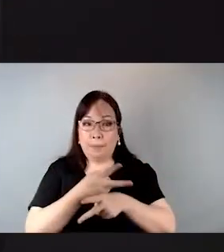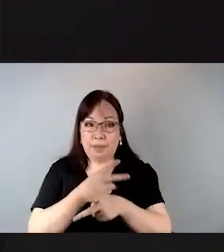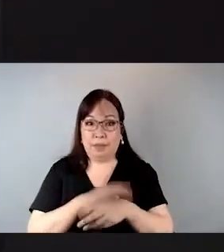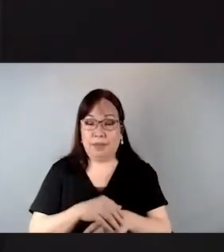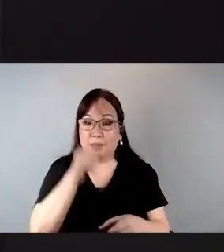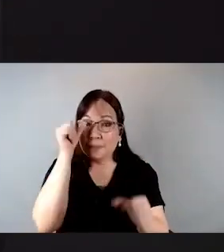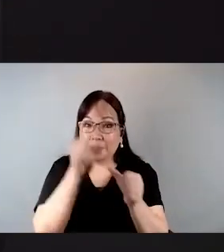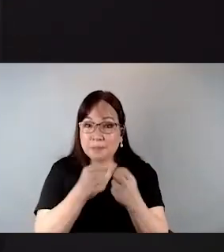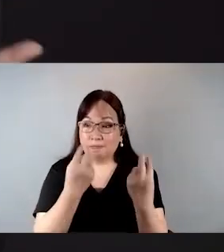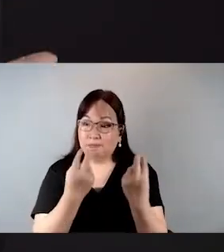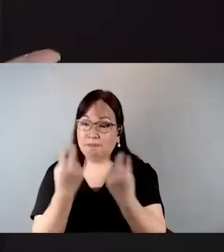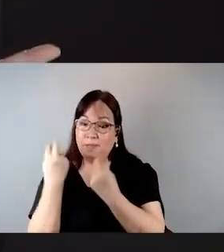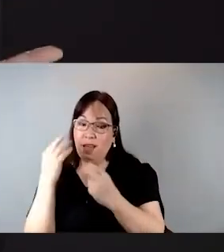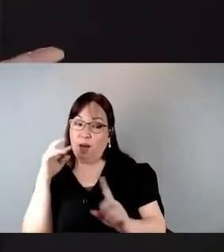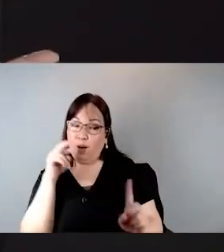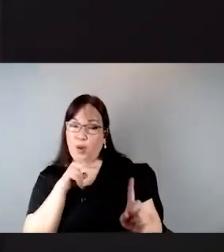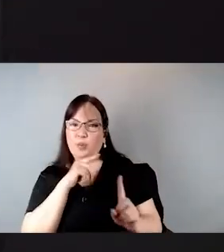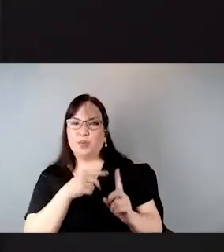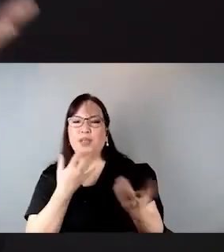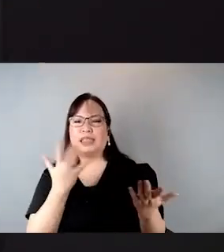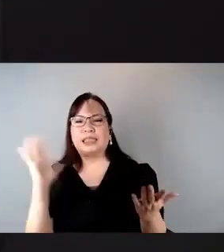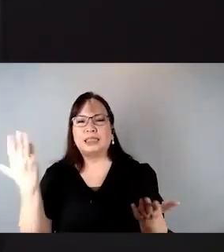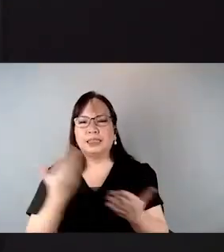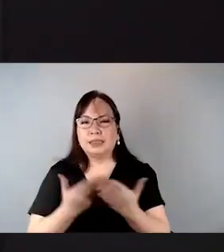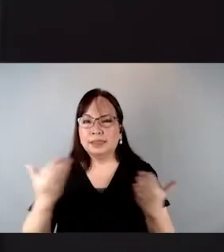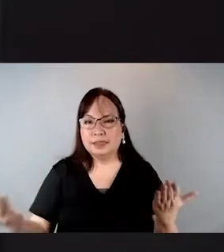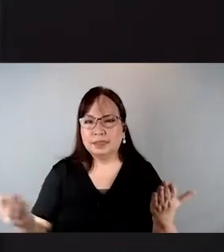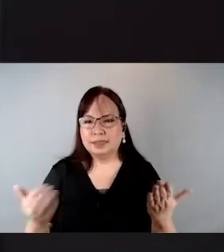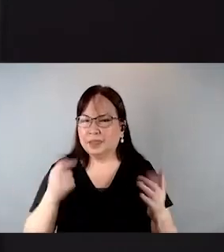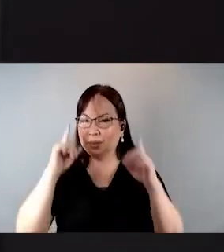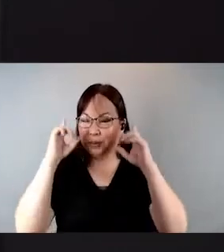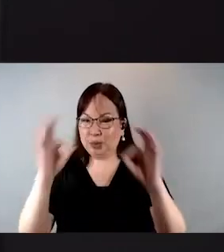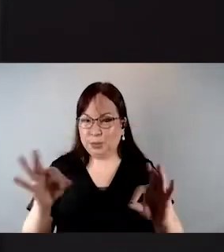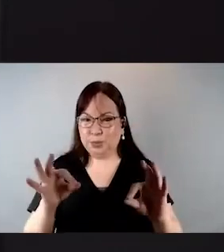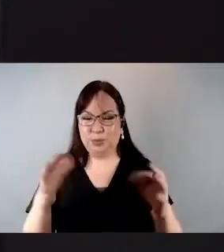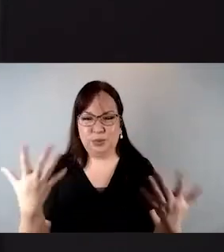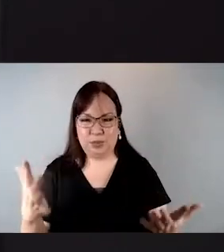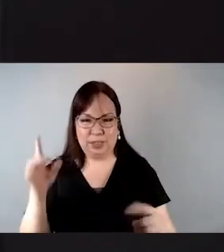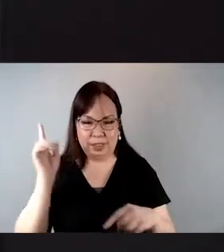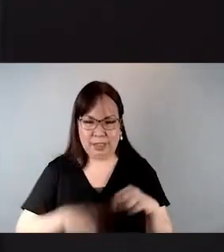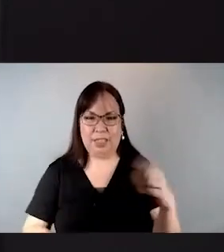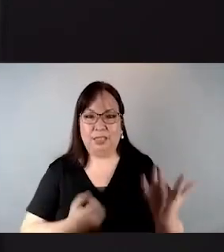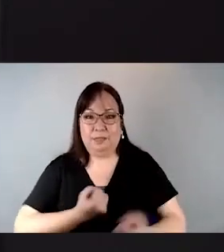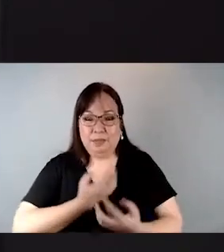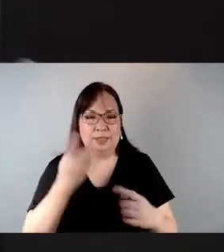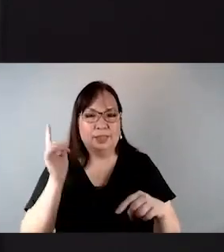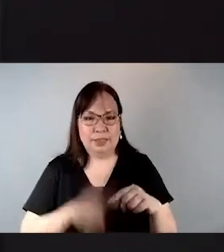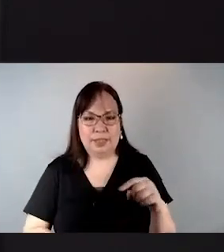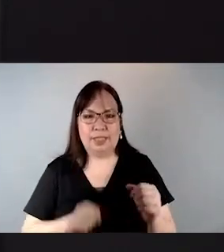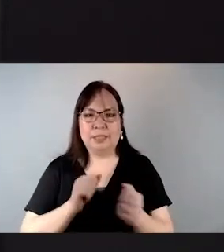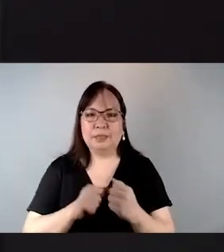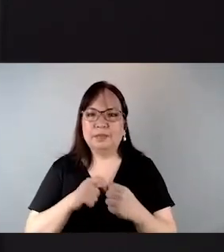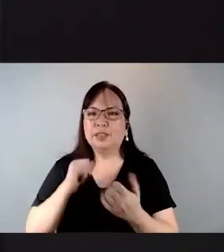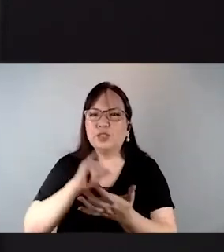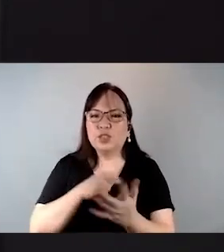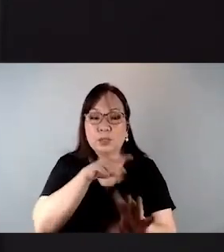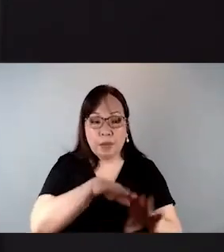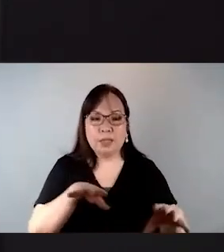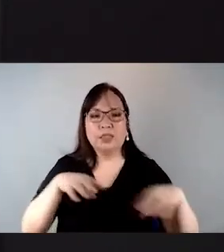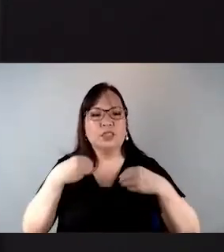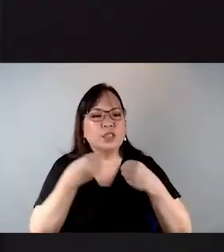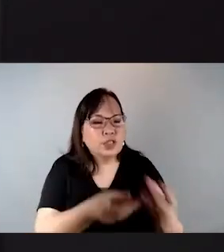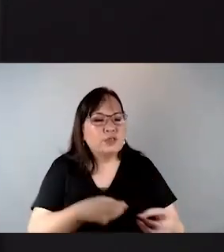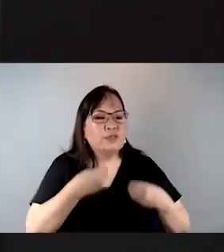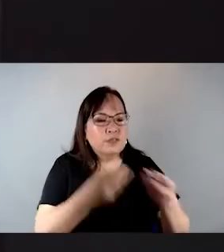children were seen? As objects without voice or choice? As mere beneficiaries waiting for adults to